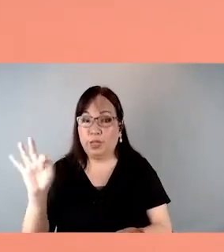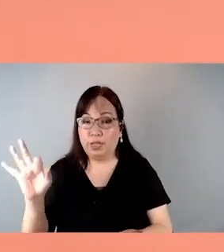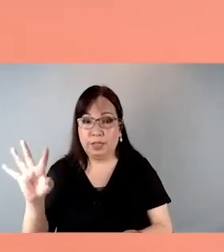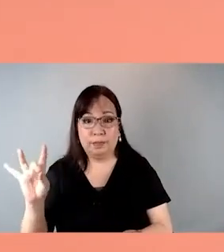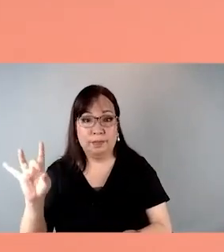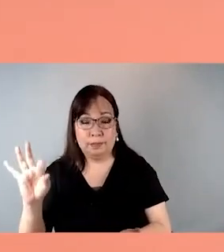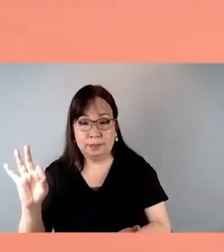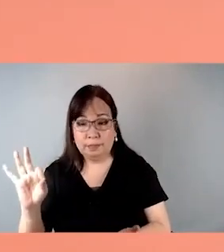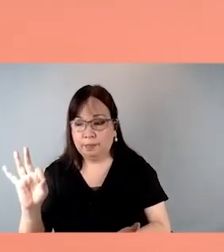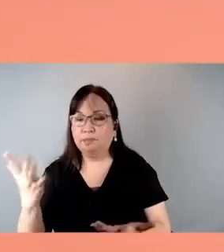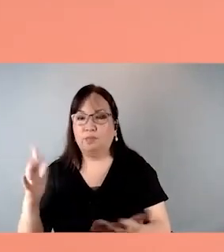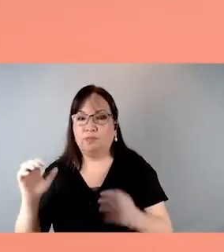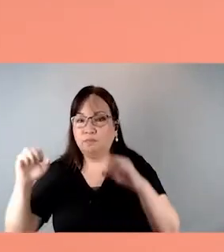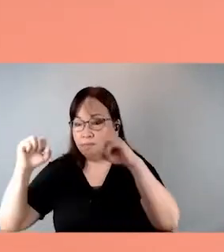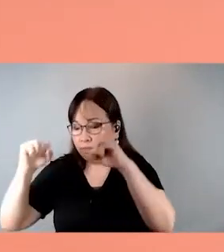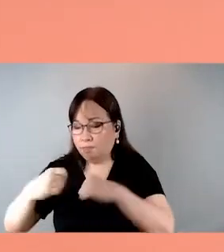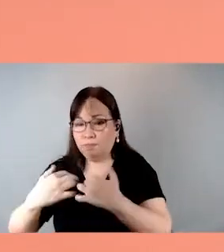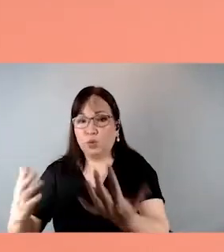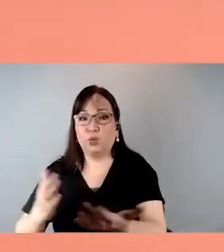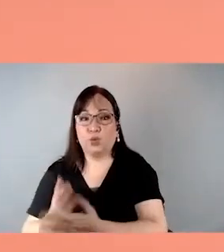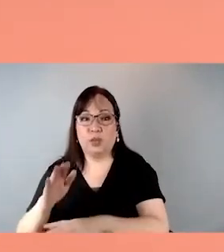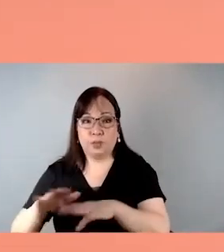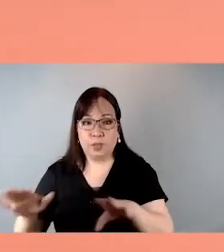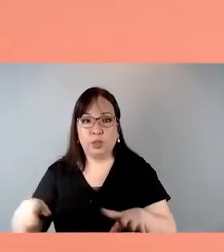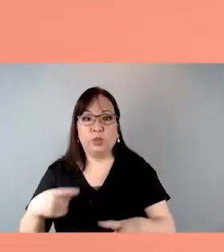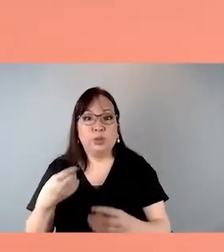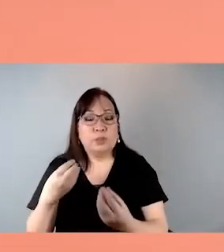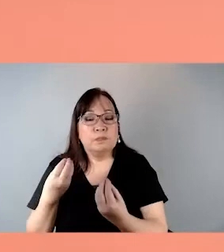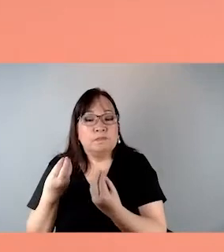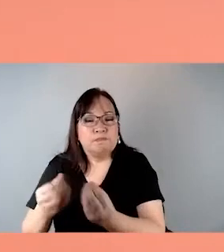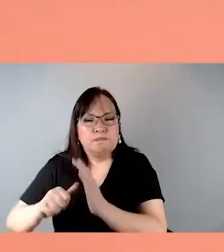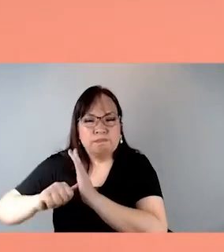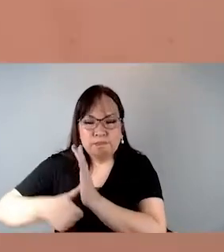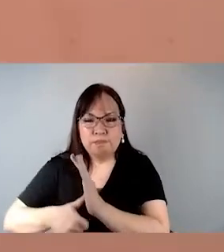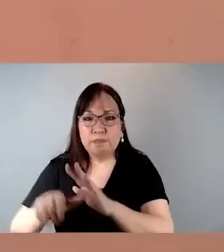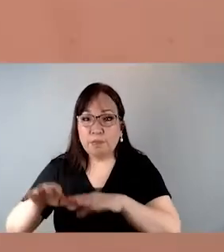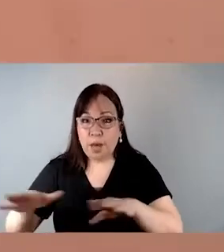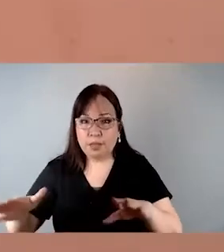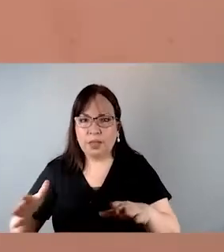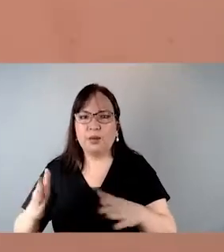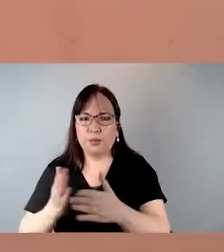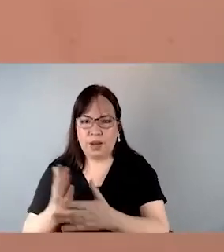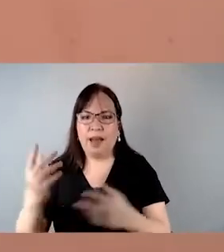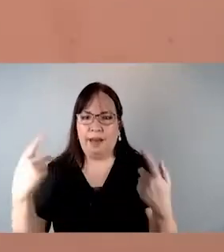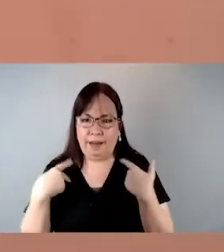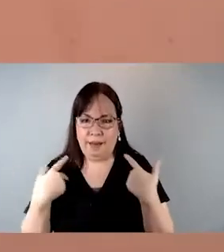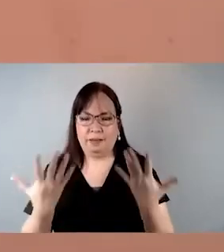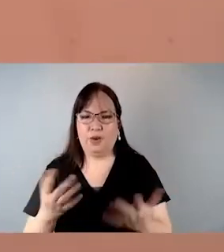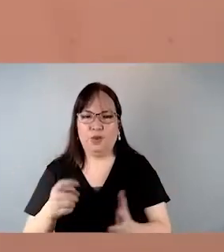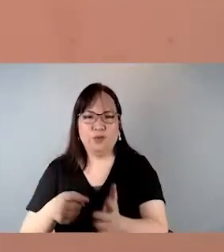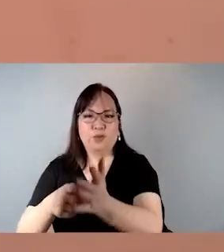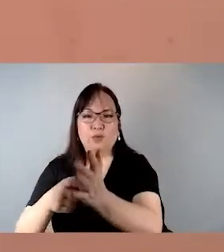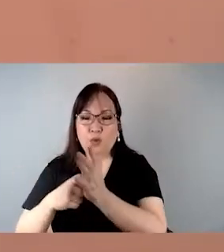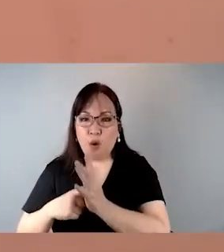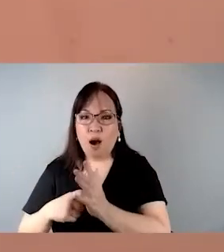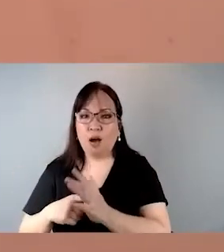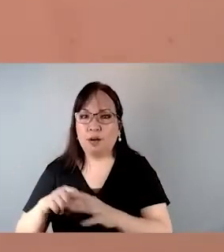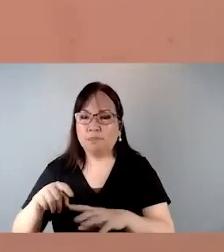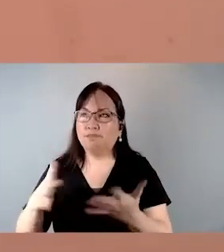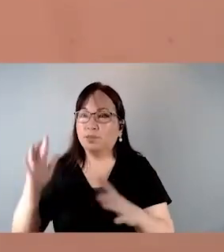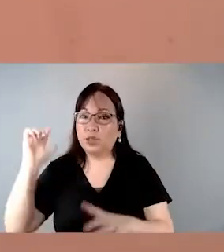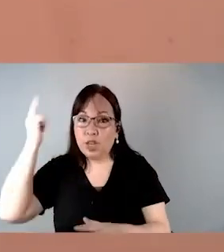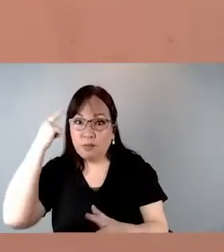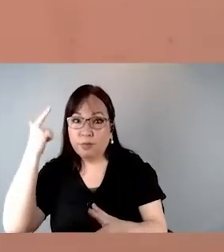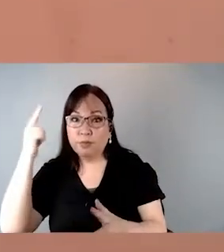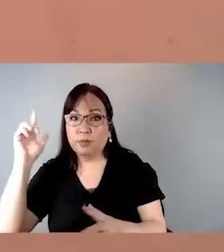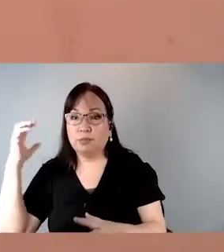It reinforced that children are rights holders. It obliged states to take children more